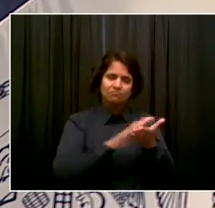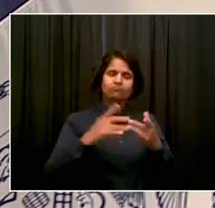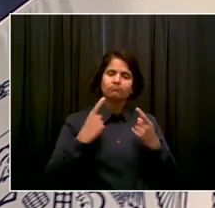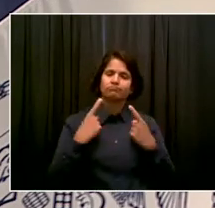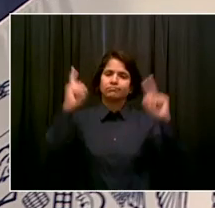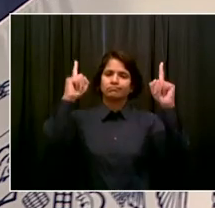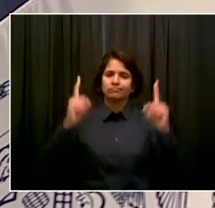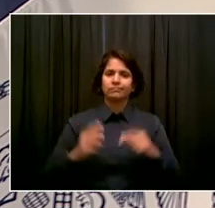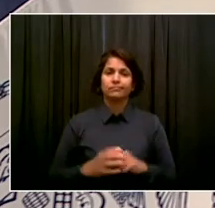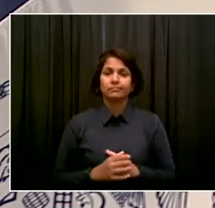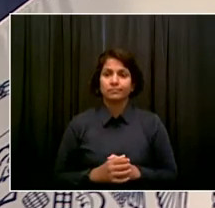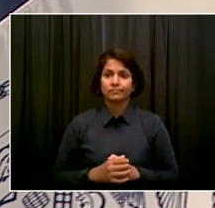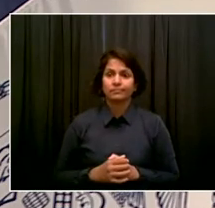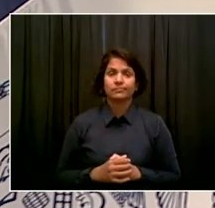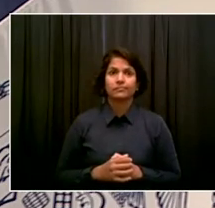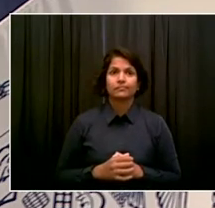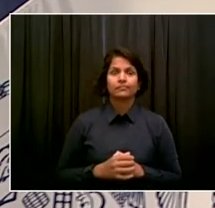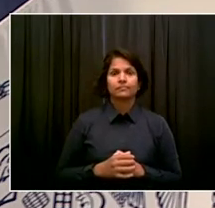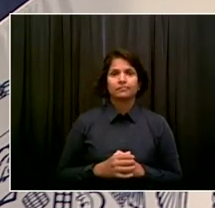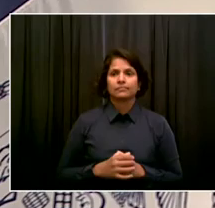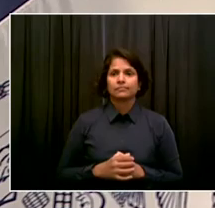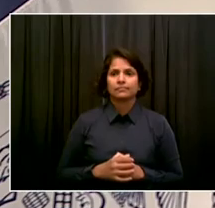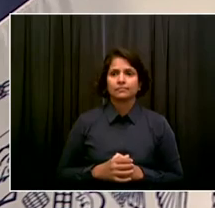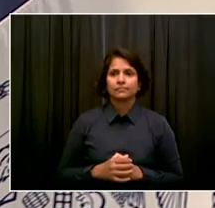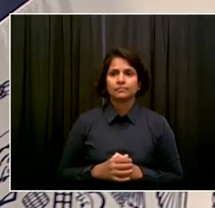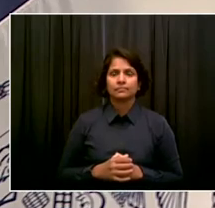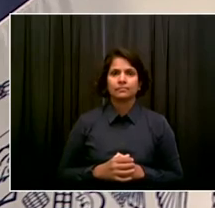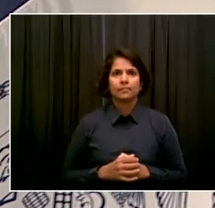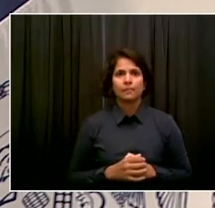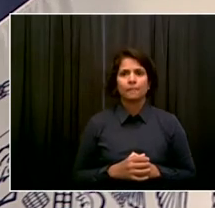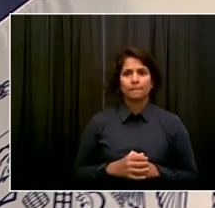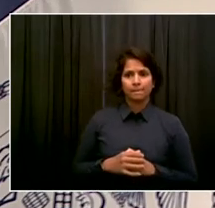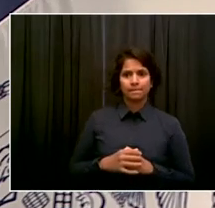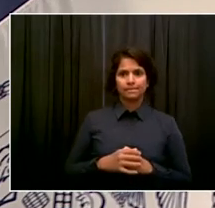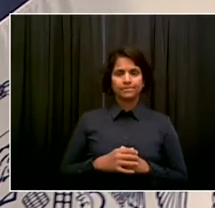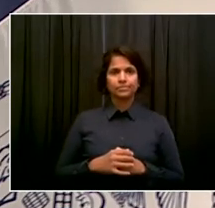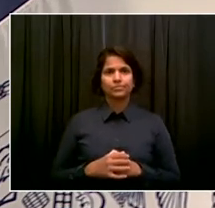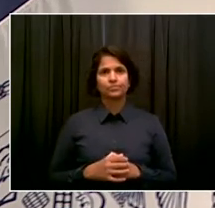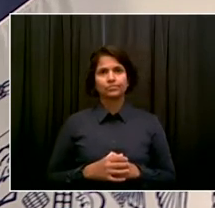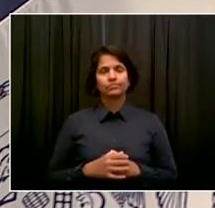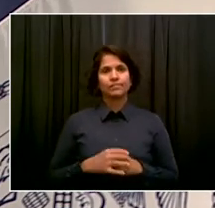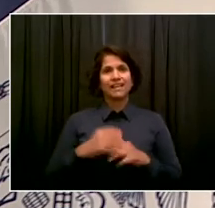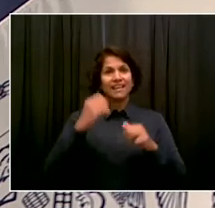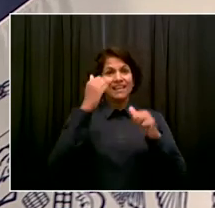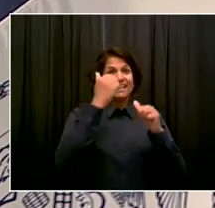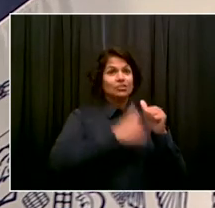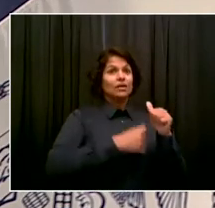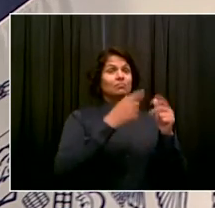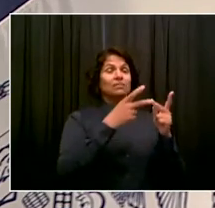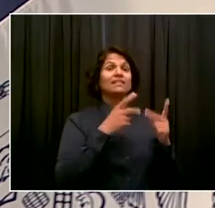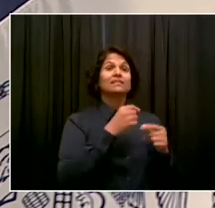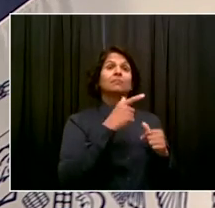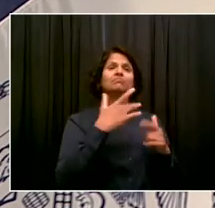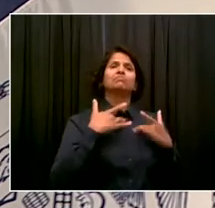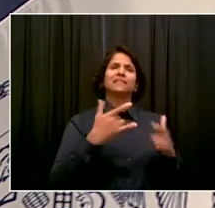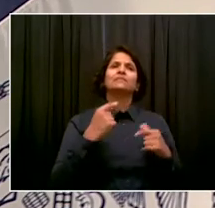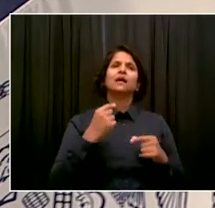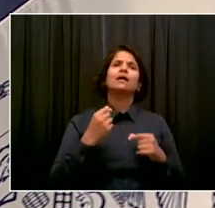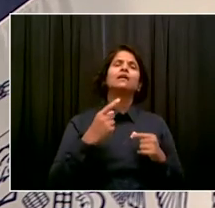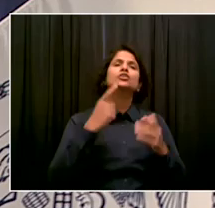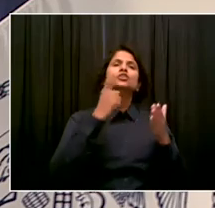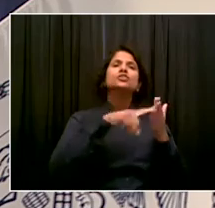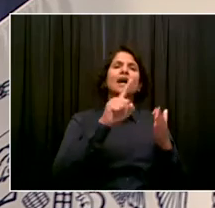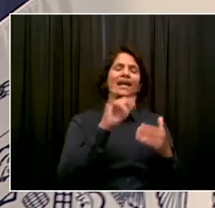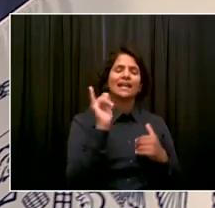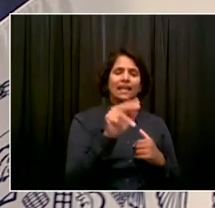we're talking about essentially has some kind of way that people check in, whether you go to a restaurant, you go to a, you know, a gym